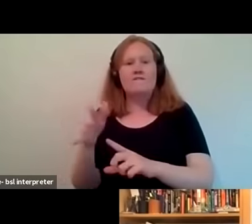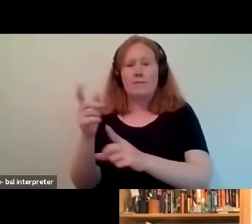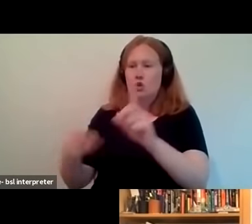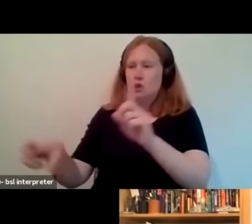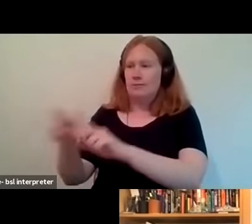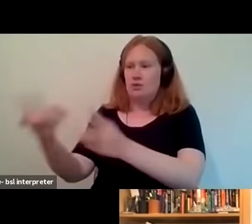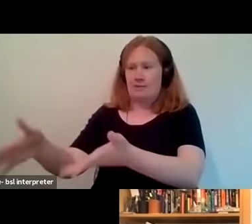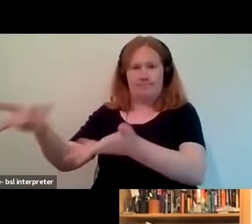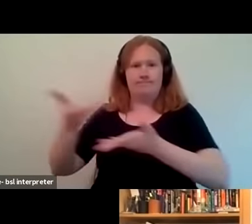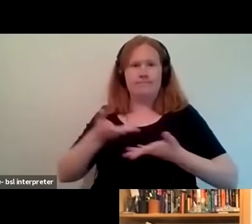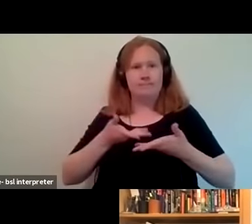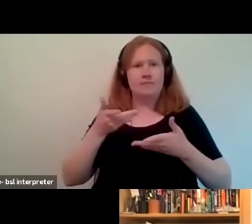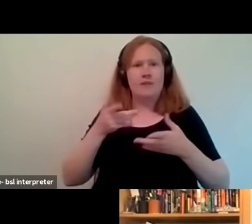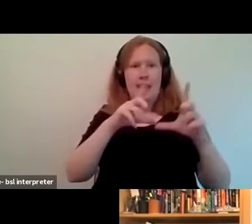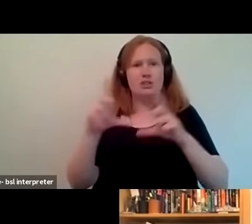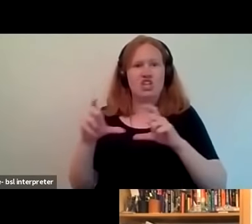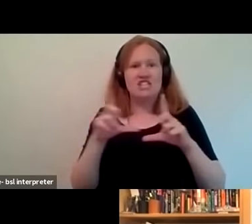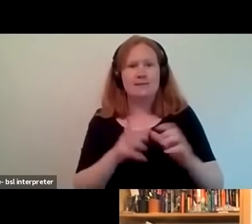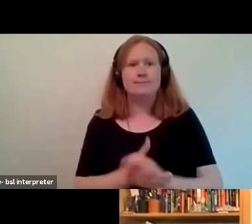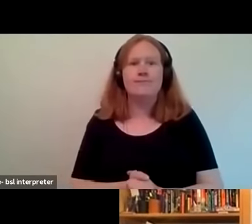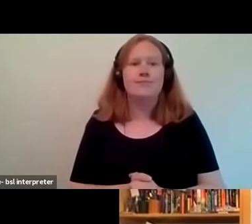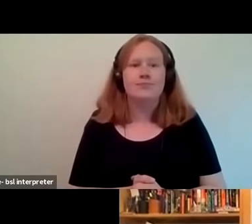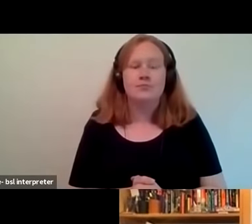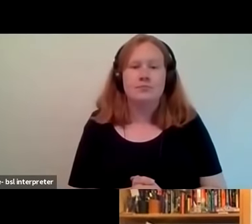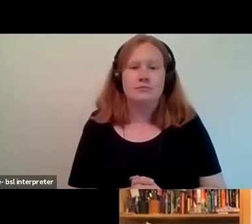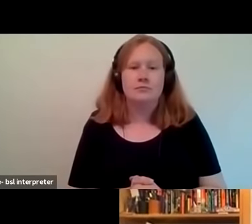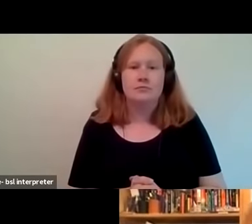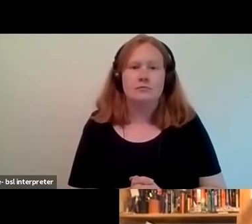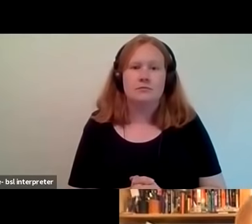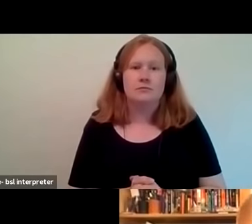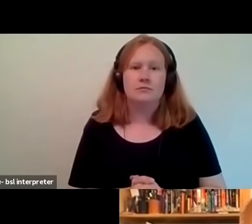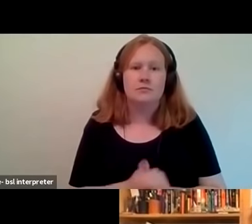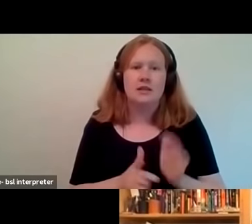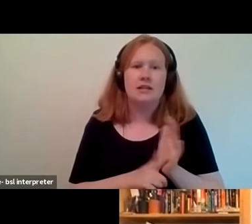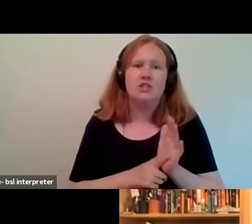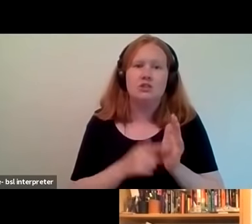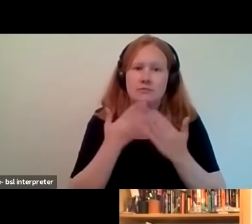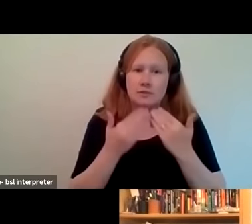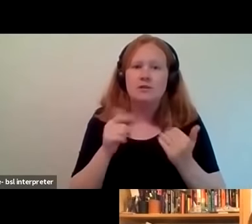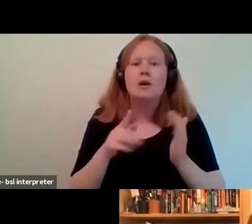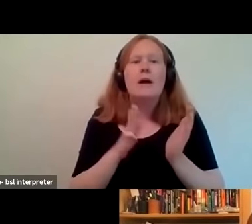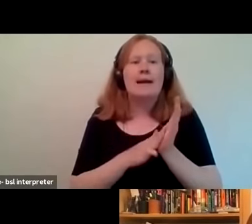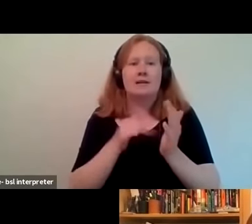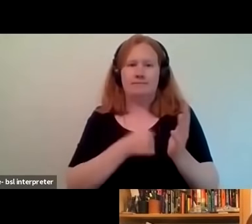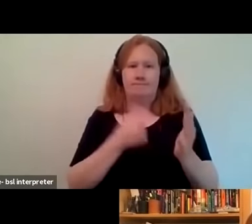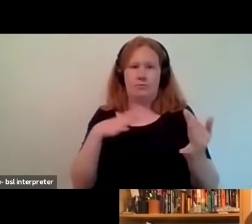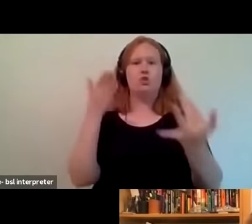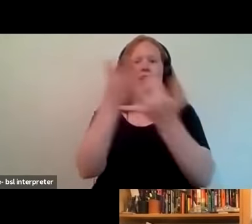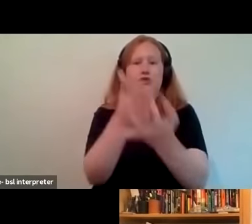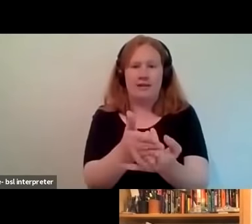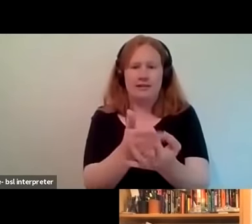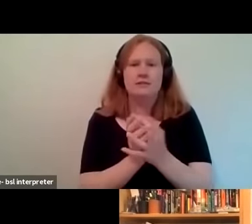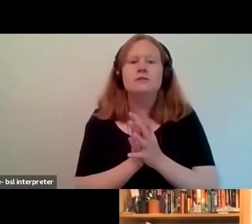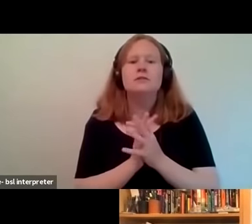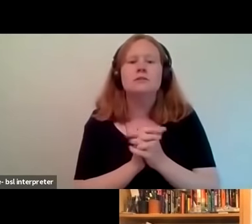thank you and um so there's one question here about how oh yeah interject very quickly because there's a point you